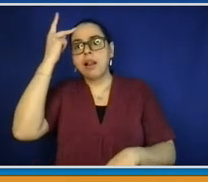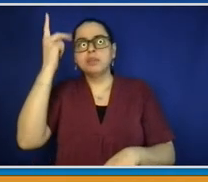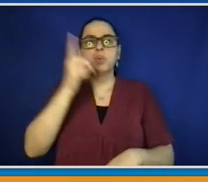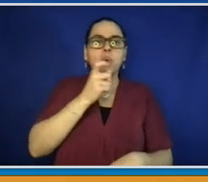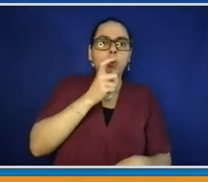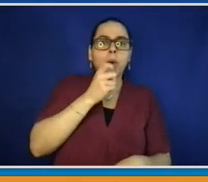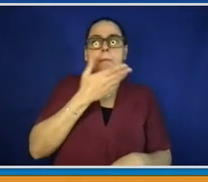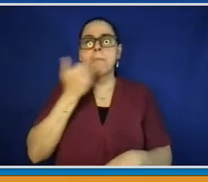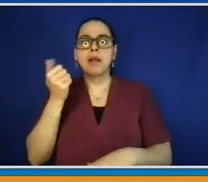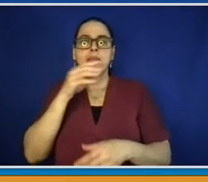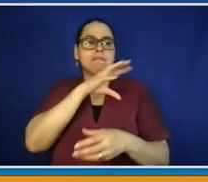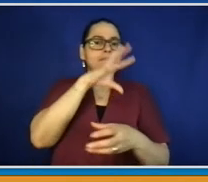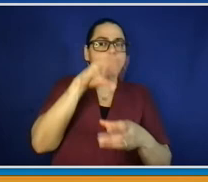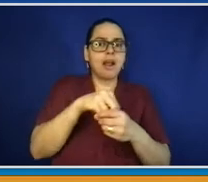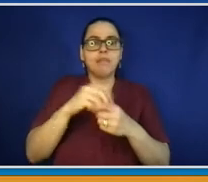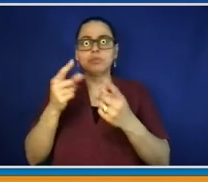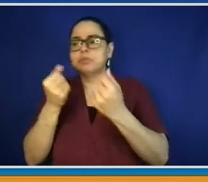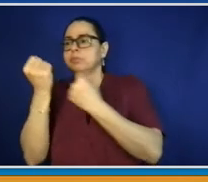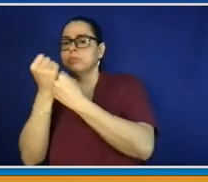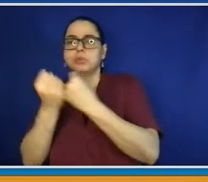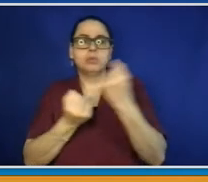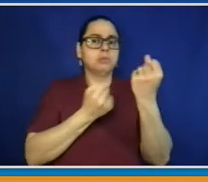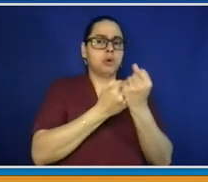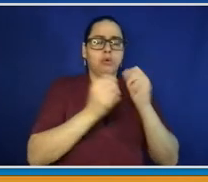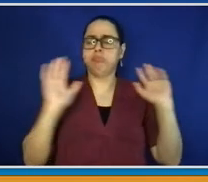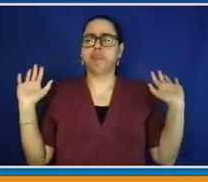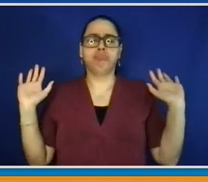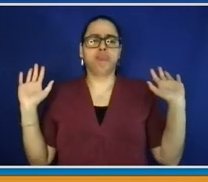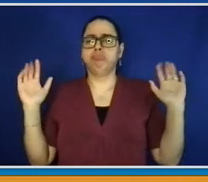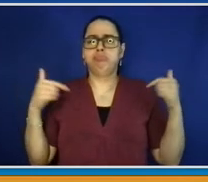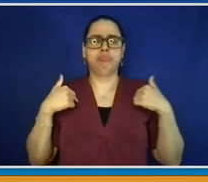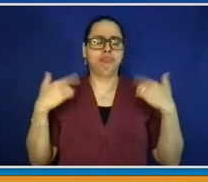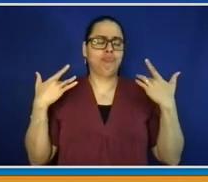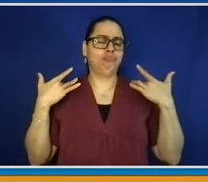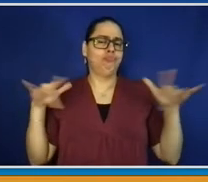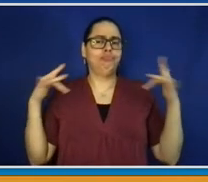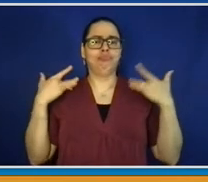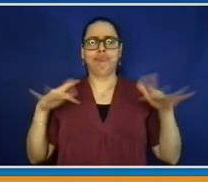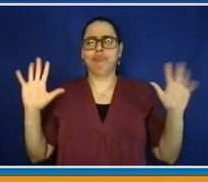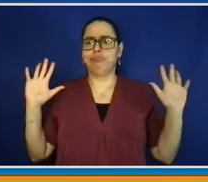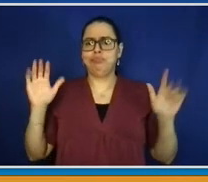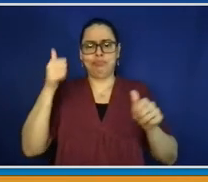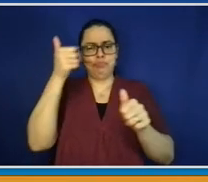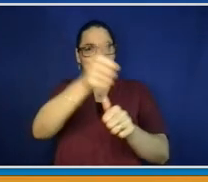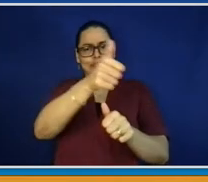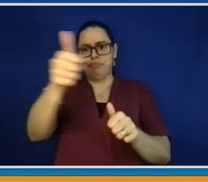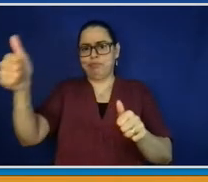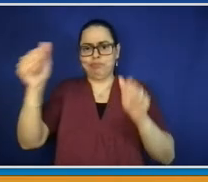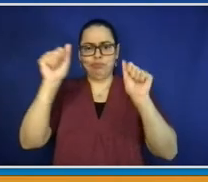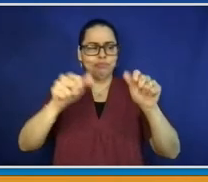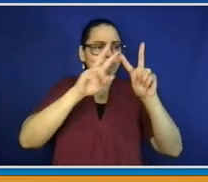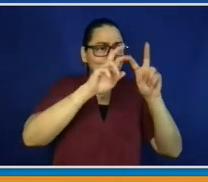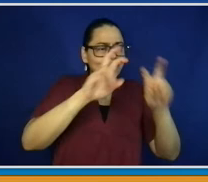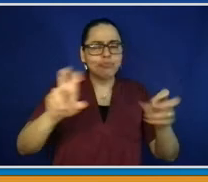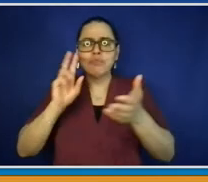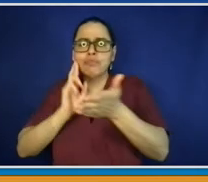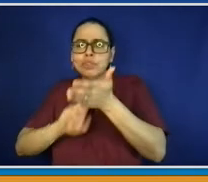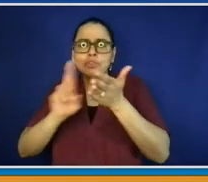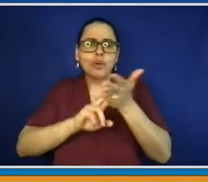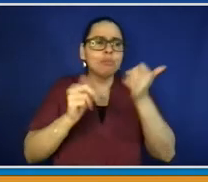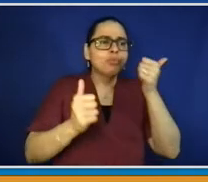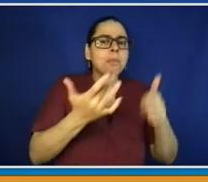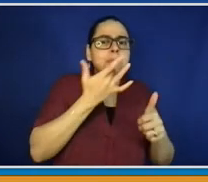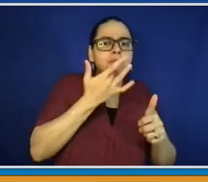through the Board of Elections information. It's certainly in general newspapers, publications. And if you look in your mailbox, I'm sure you'll find something there that